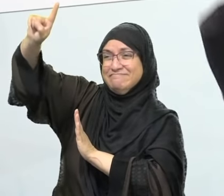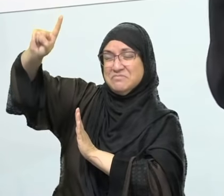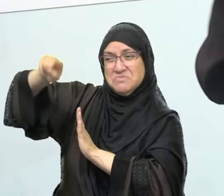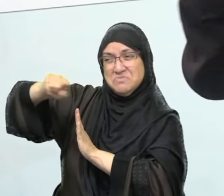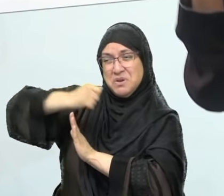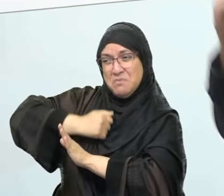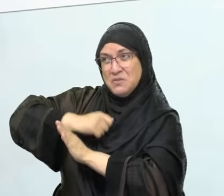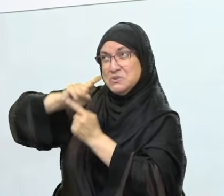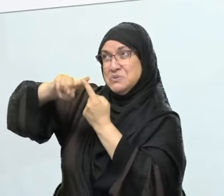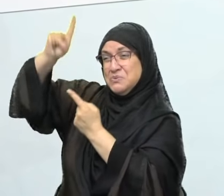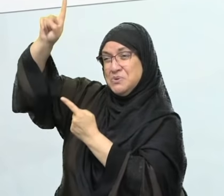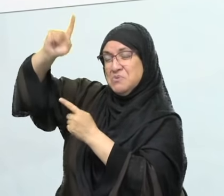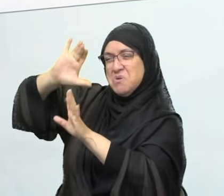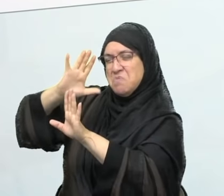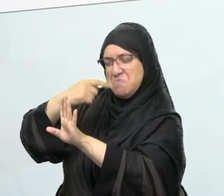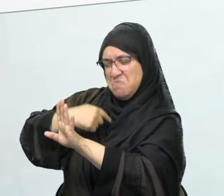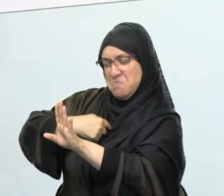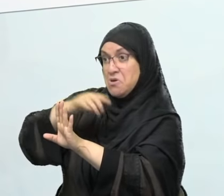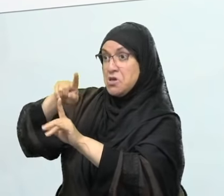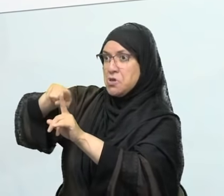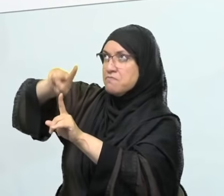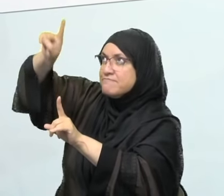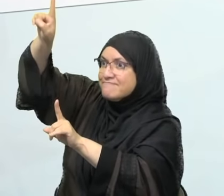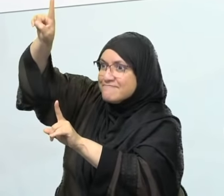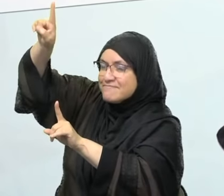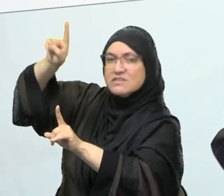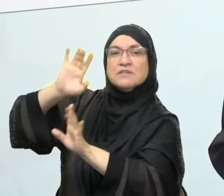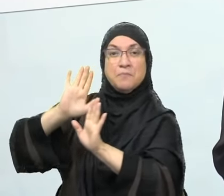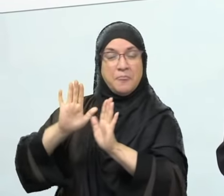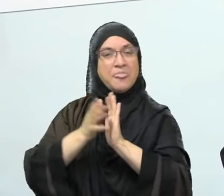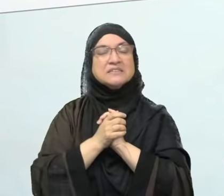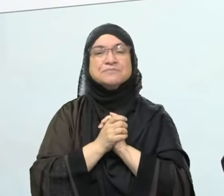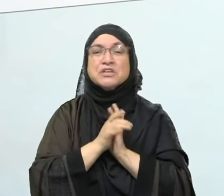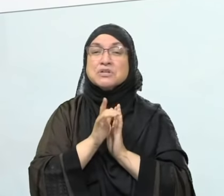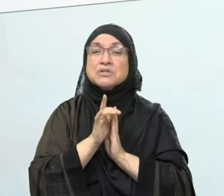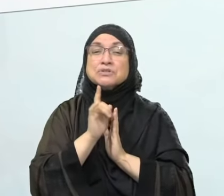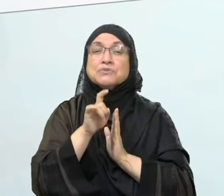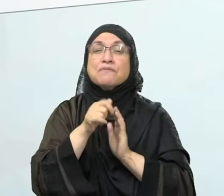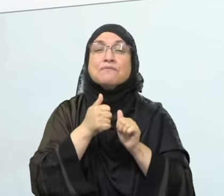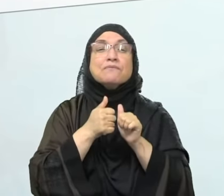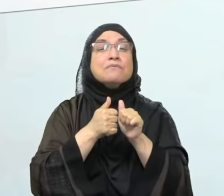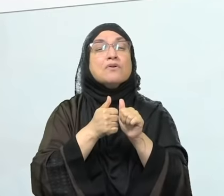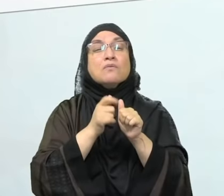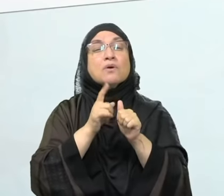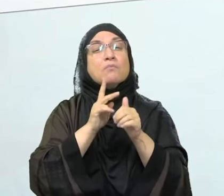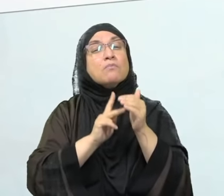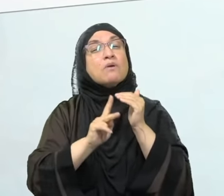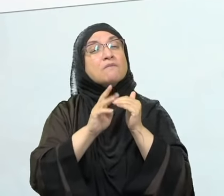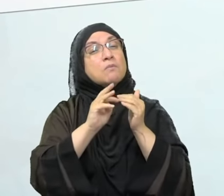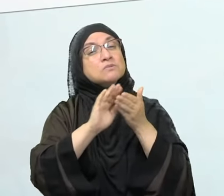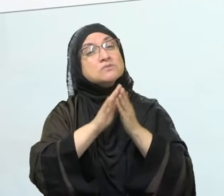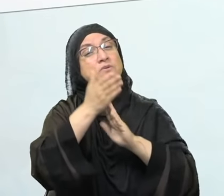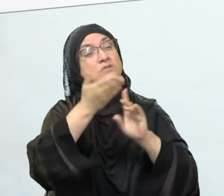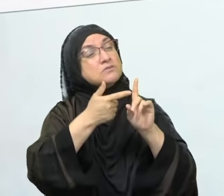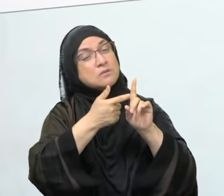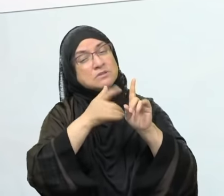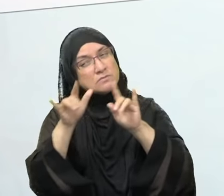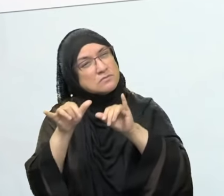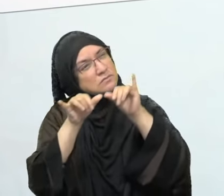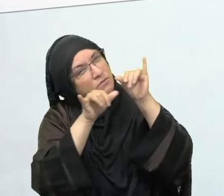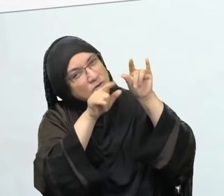moment. This is why we hold ourselves to higher standards. There are many things that we might do that are